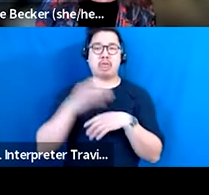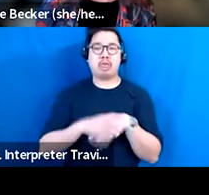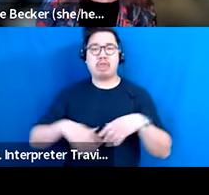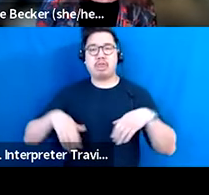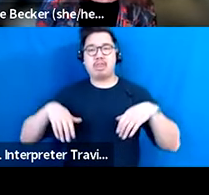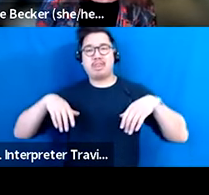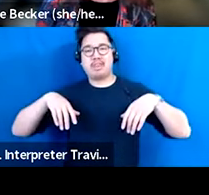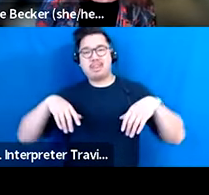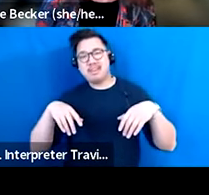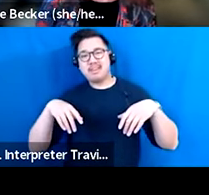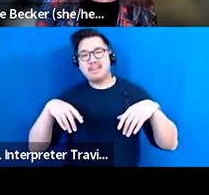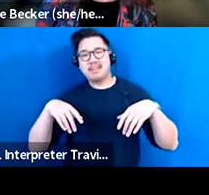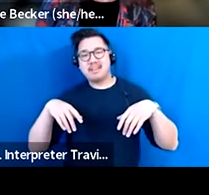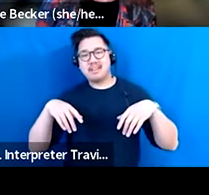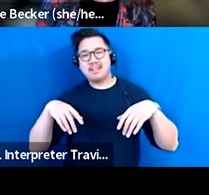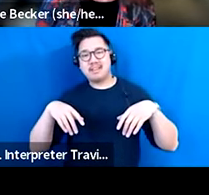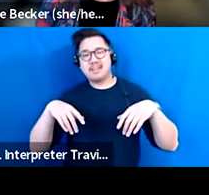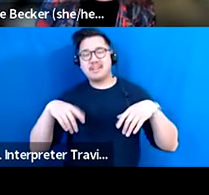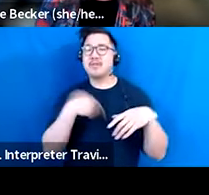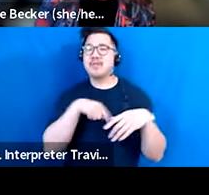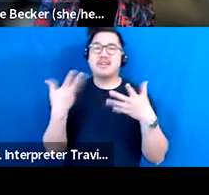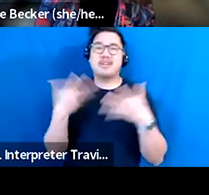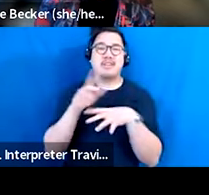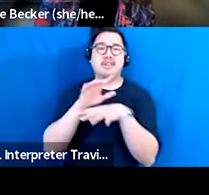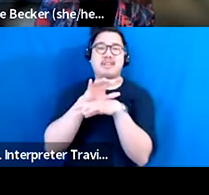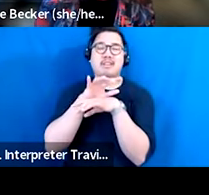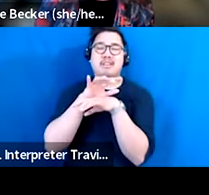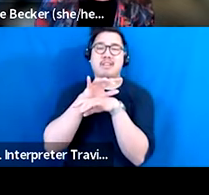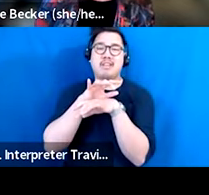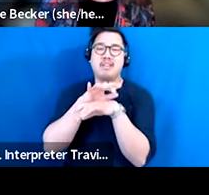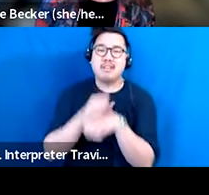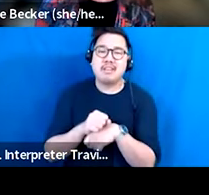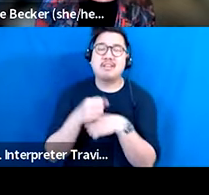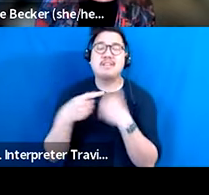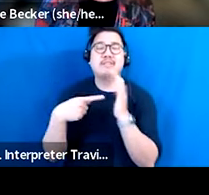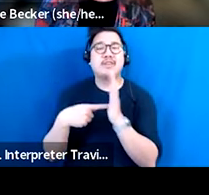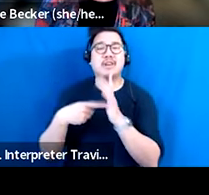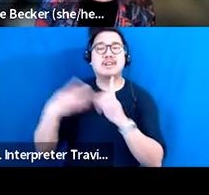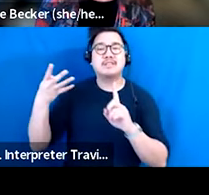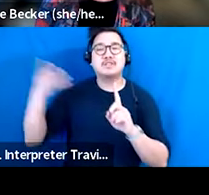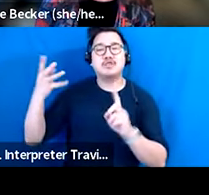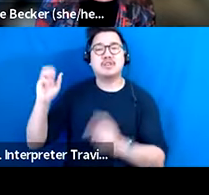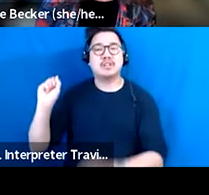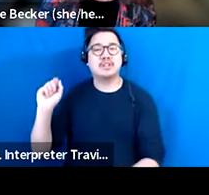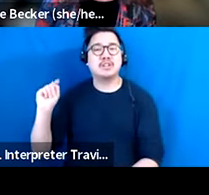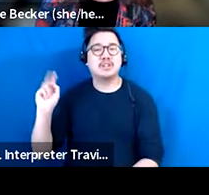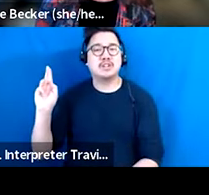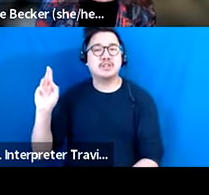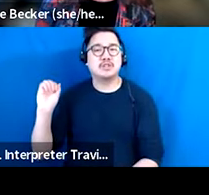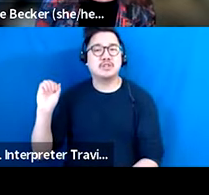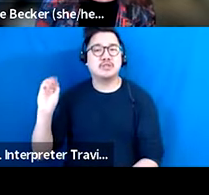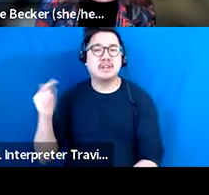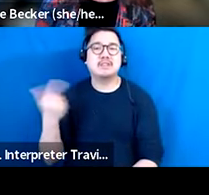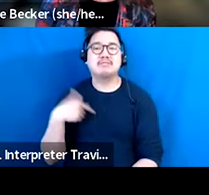really settled in as a culture with streaming and, you know, our own creature